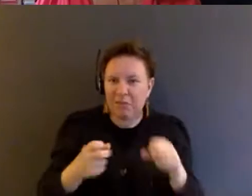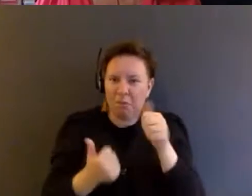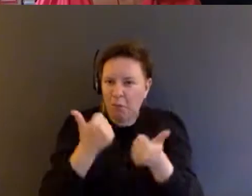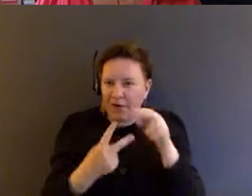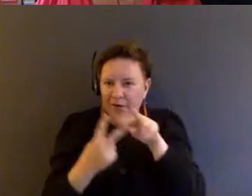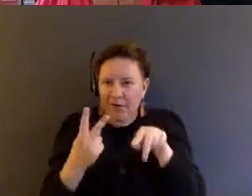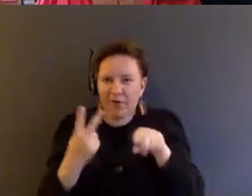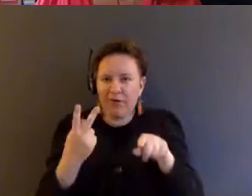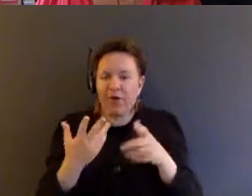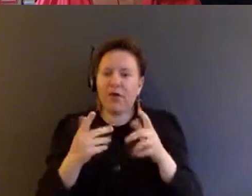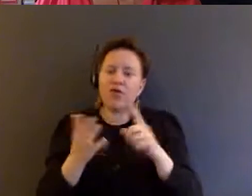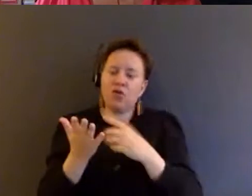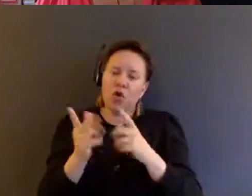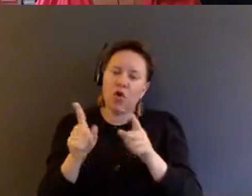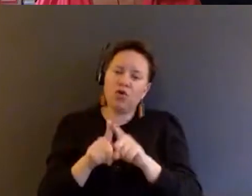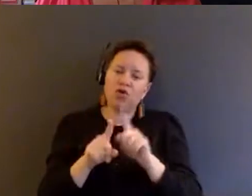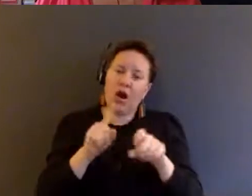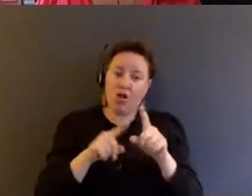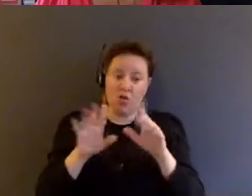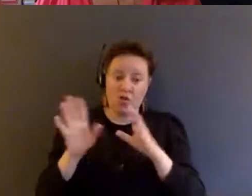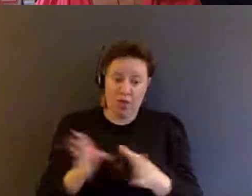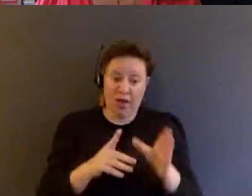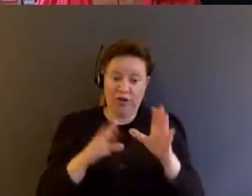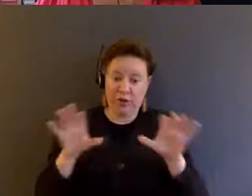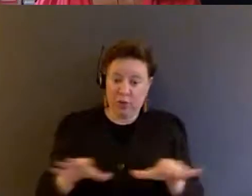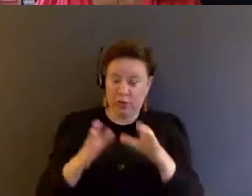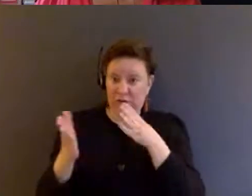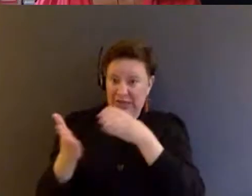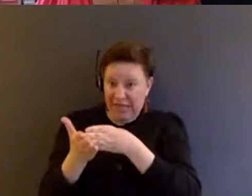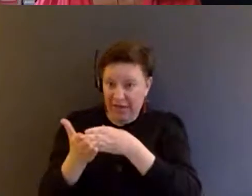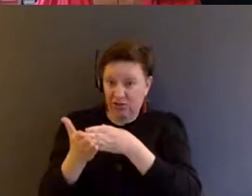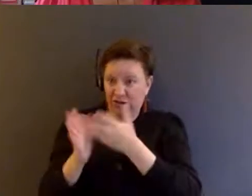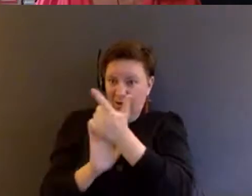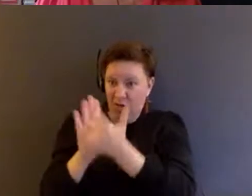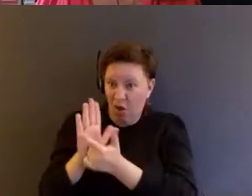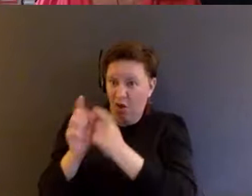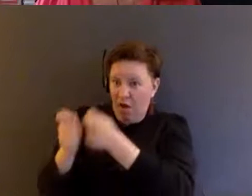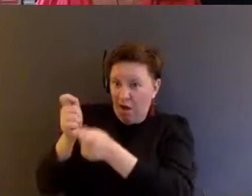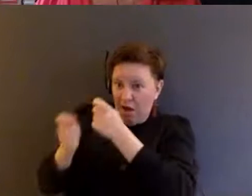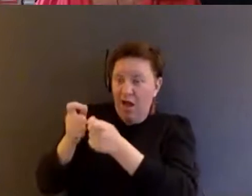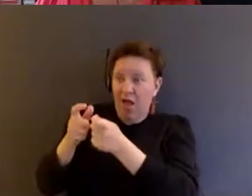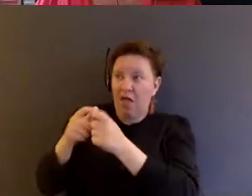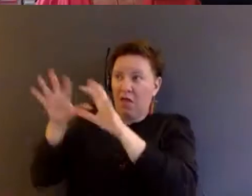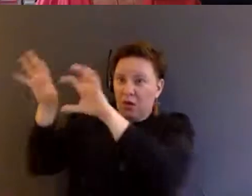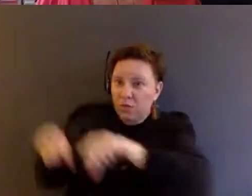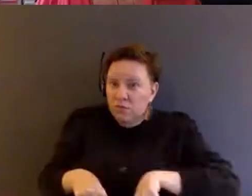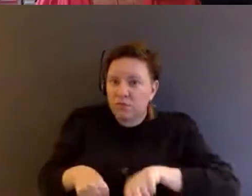there, are there ways to do litigation that take, that shrink or take tools out of the toolbox of the system?